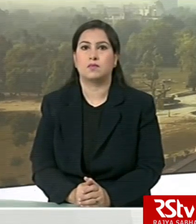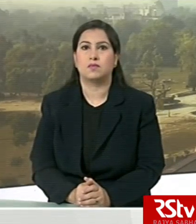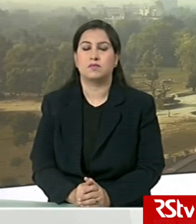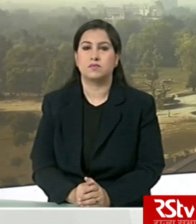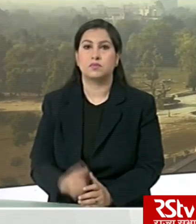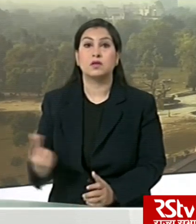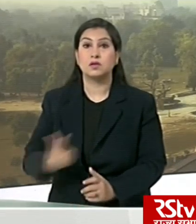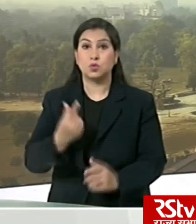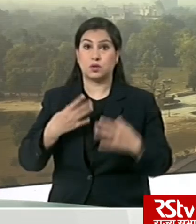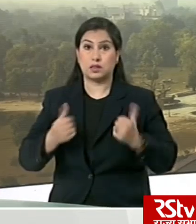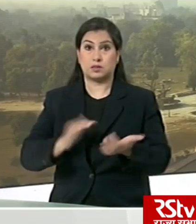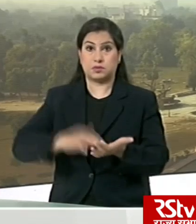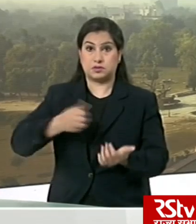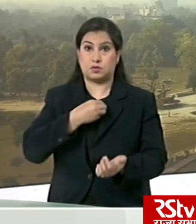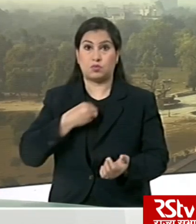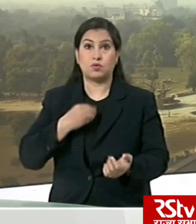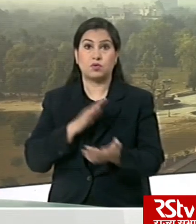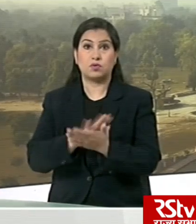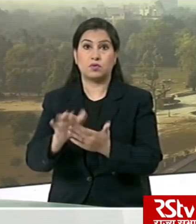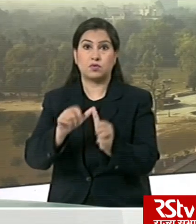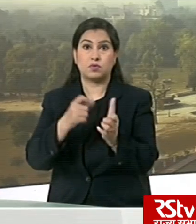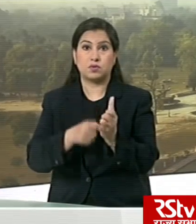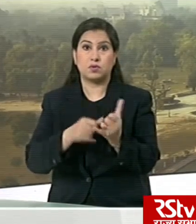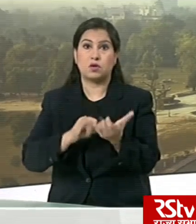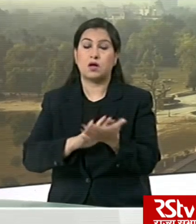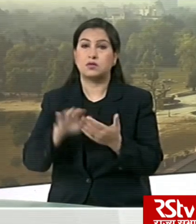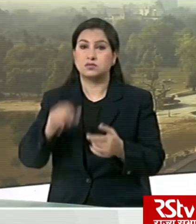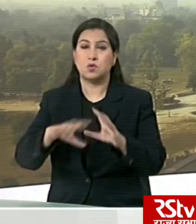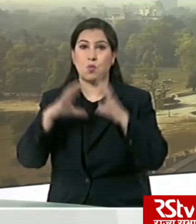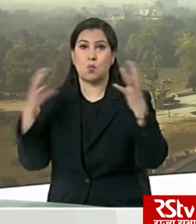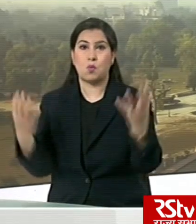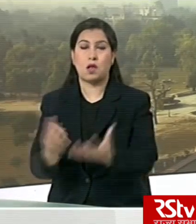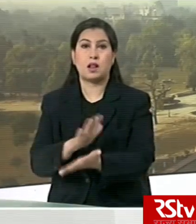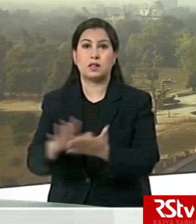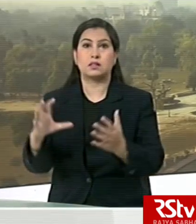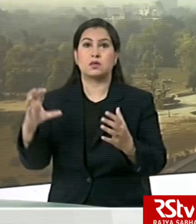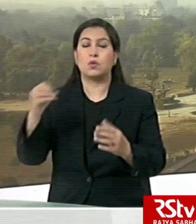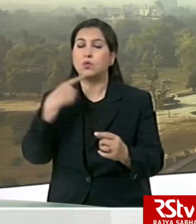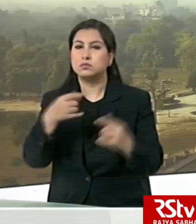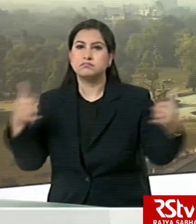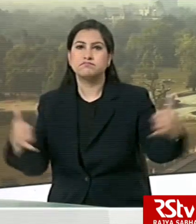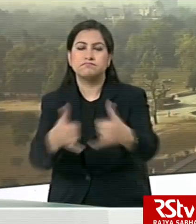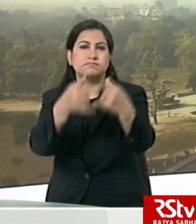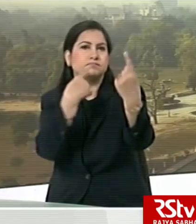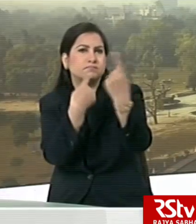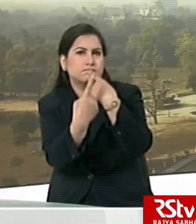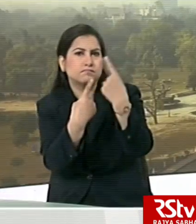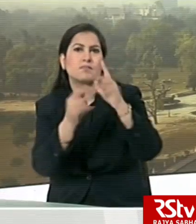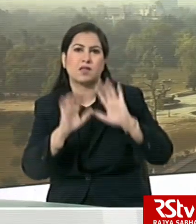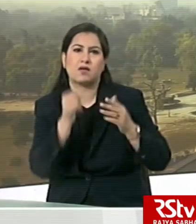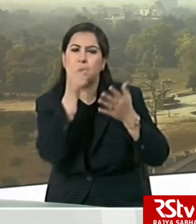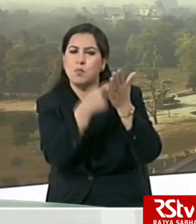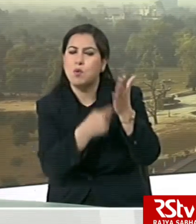Union Health Minister Dr. Harswardhan held a high-level meeting with the World Health Organization officials through video conferencing on the measures to